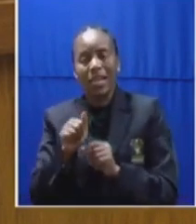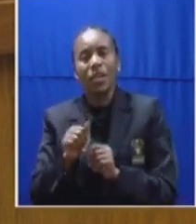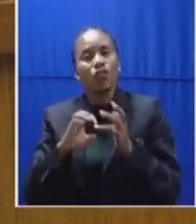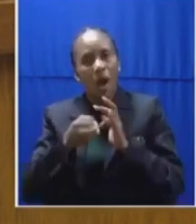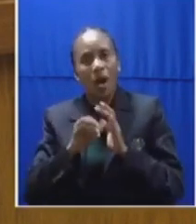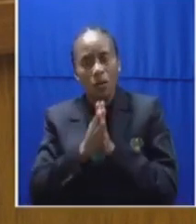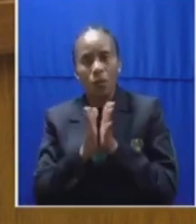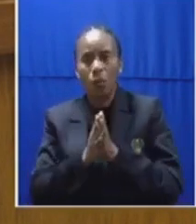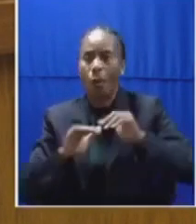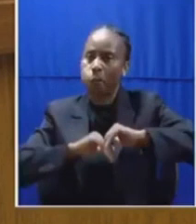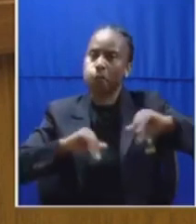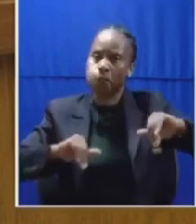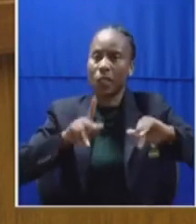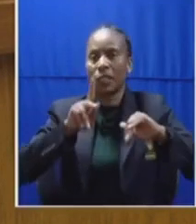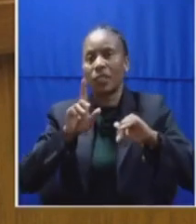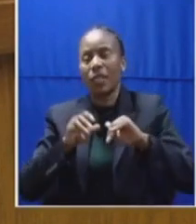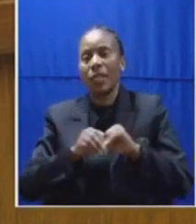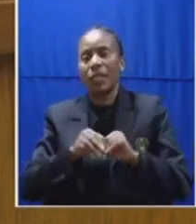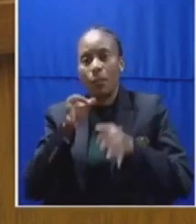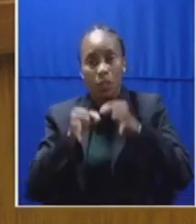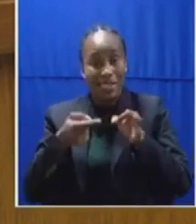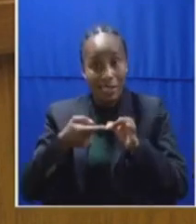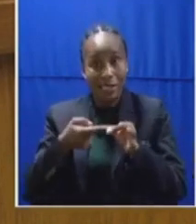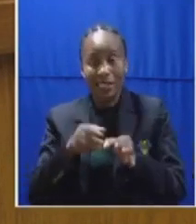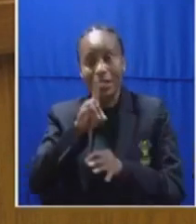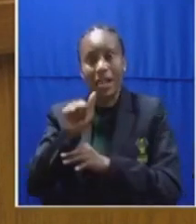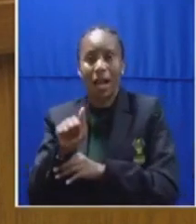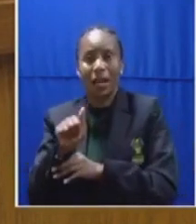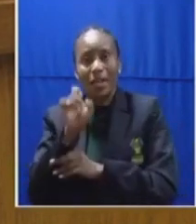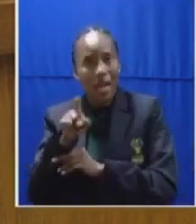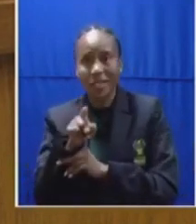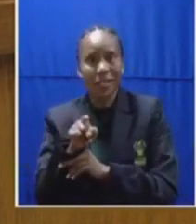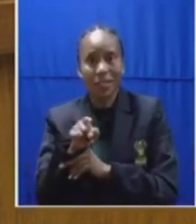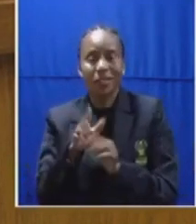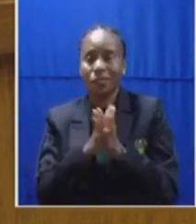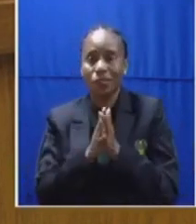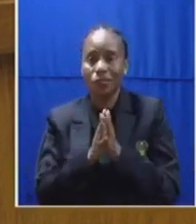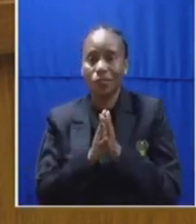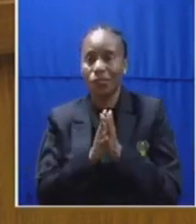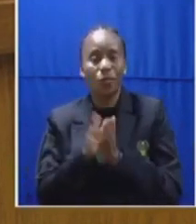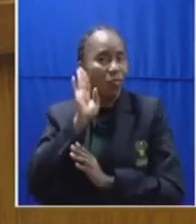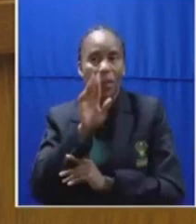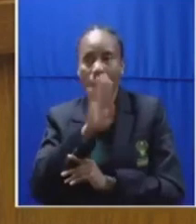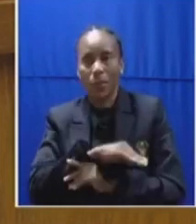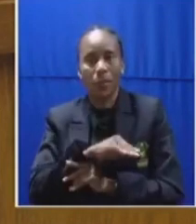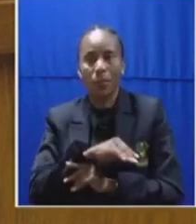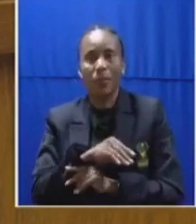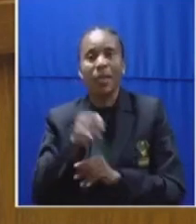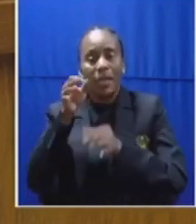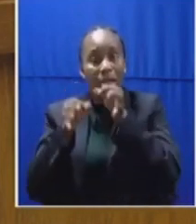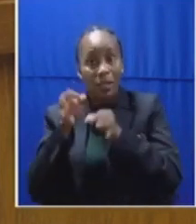the appointment of the board, is misguided and must not be entertained. The notion that politicians are inherently